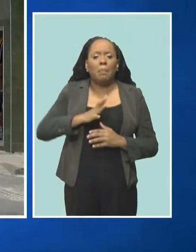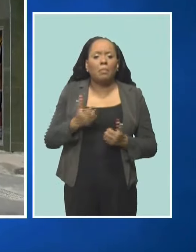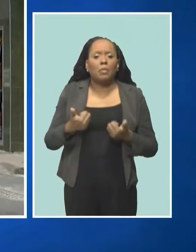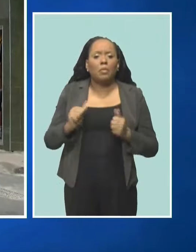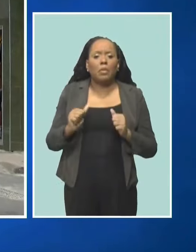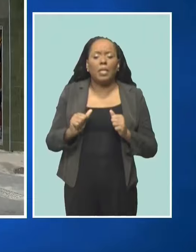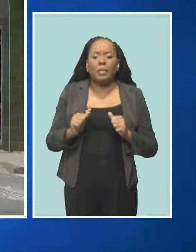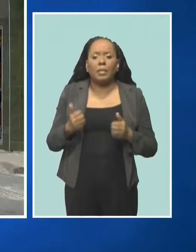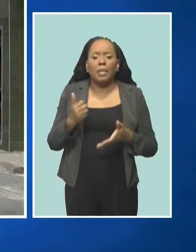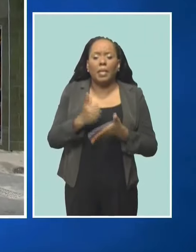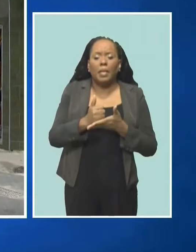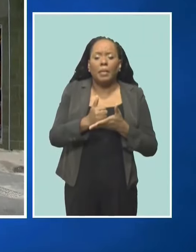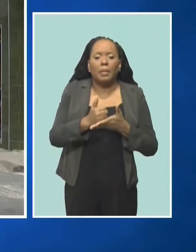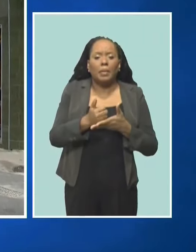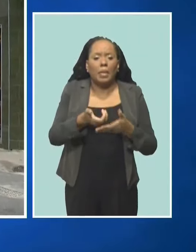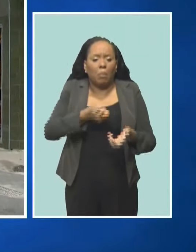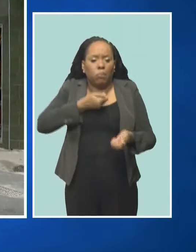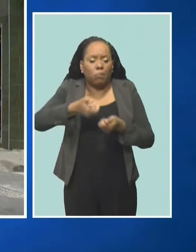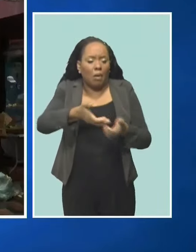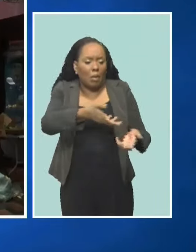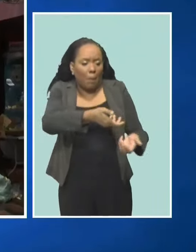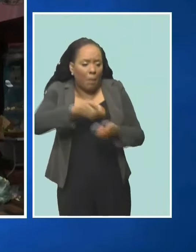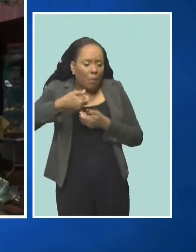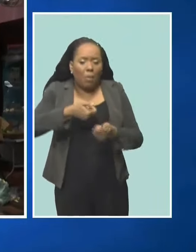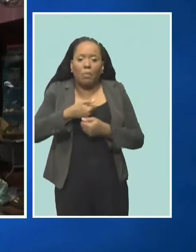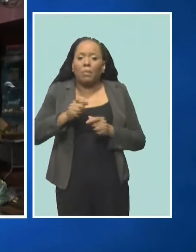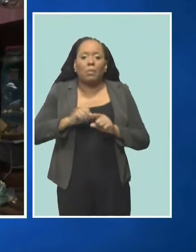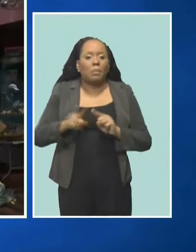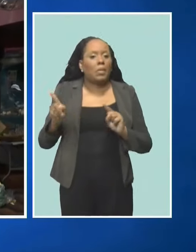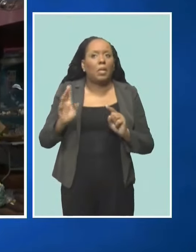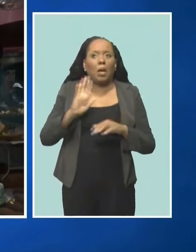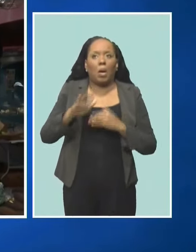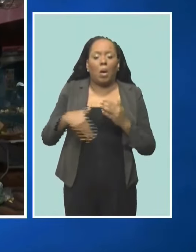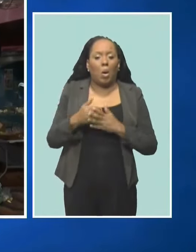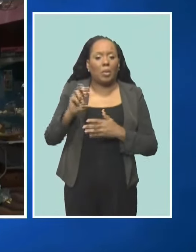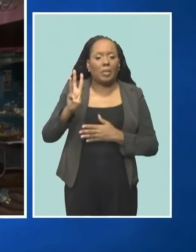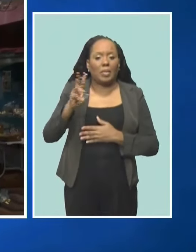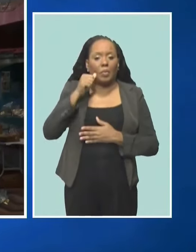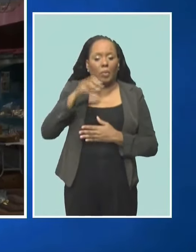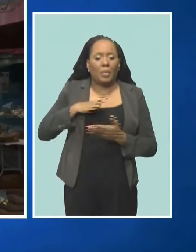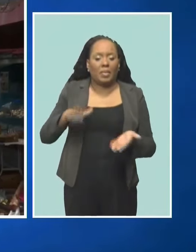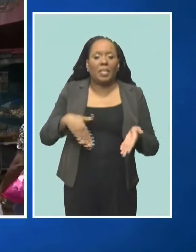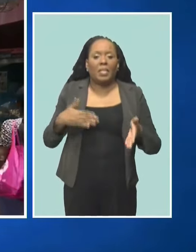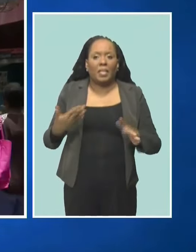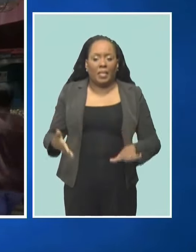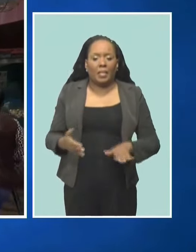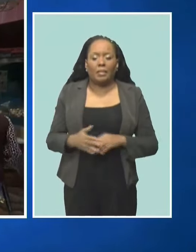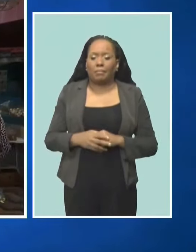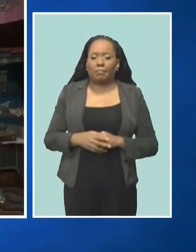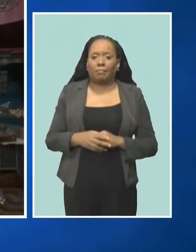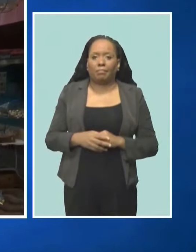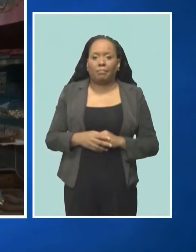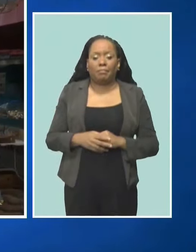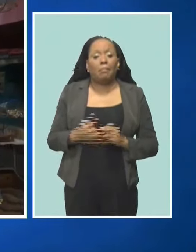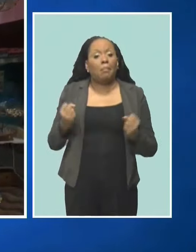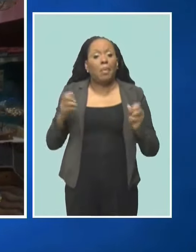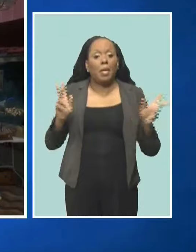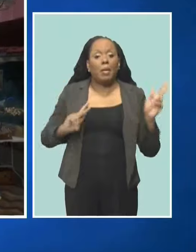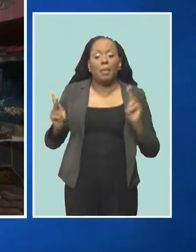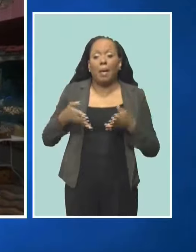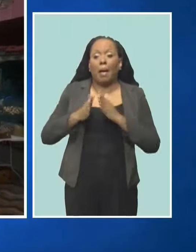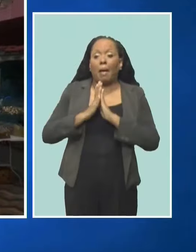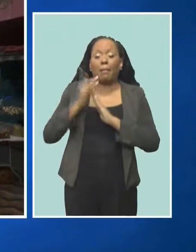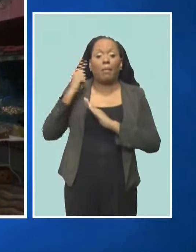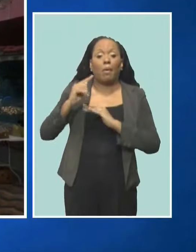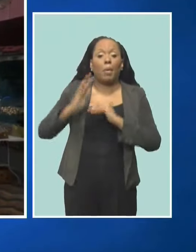They died as a result of smoke inhalation. The tragedy, which wrought the nation, led to calls for building codes in the